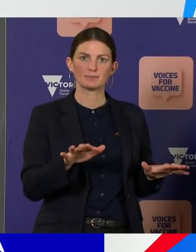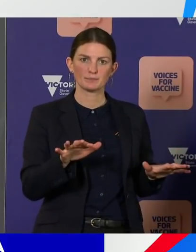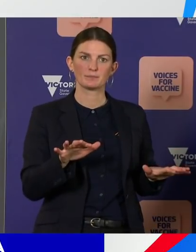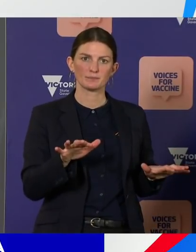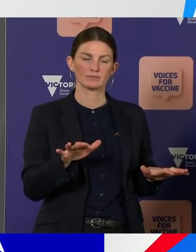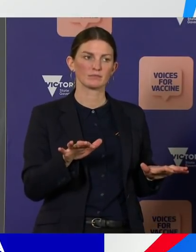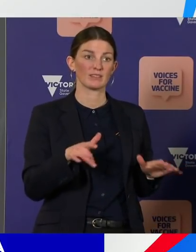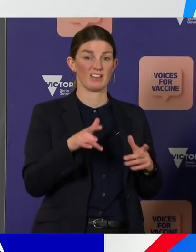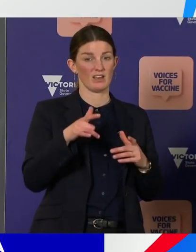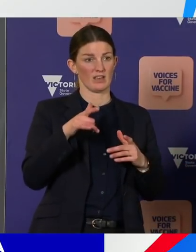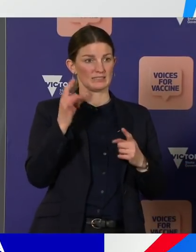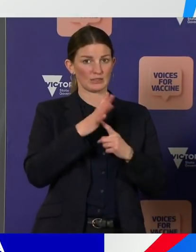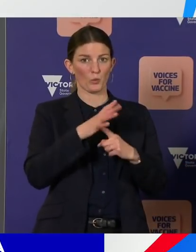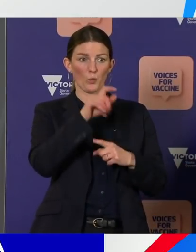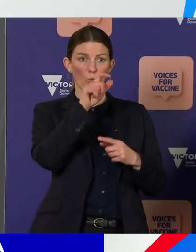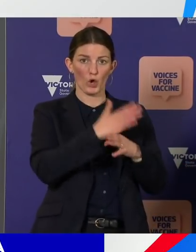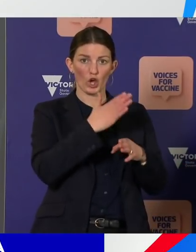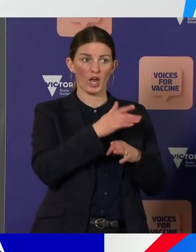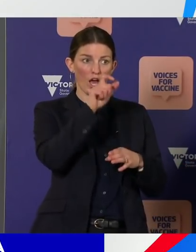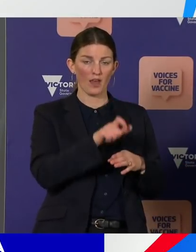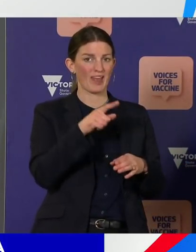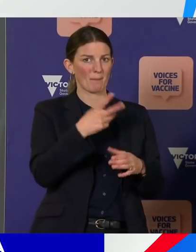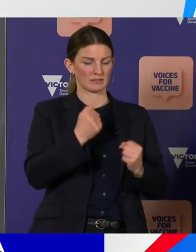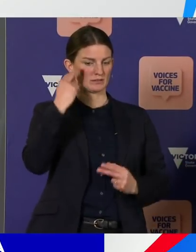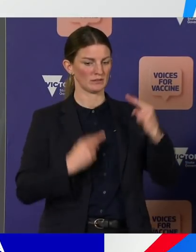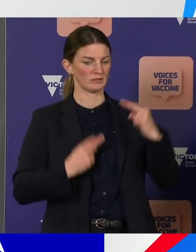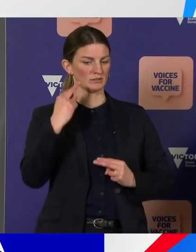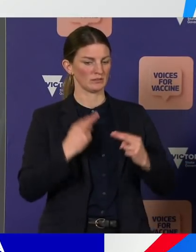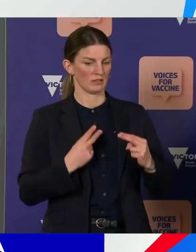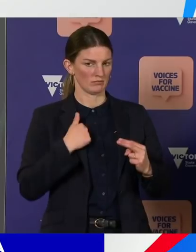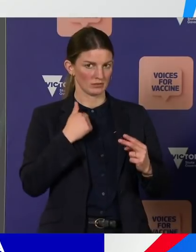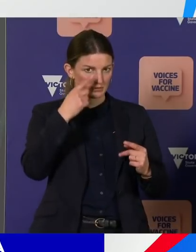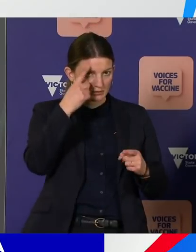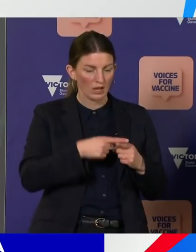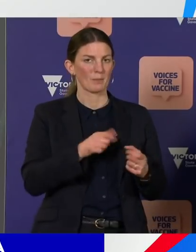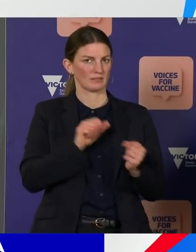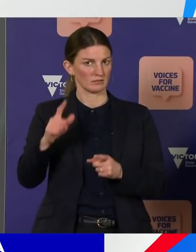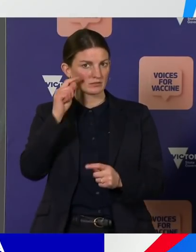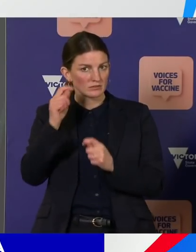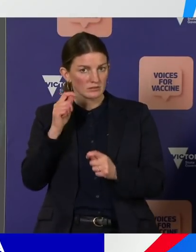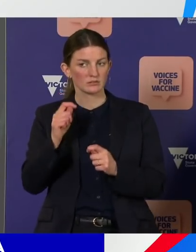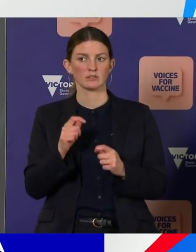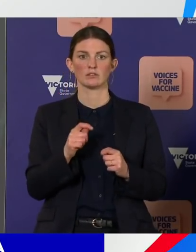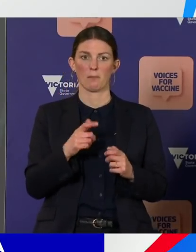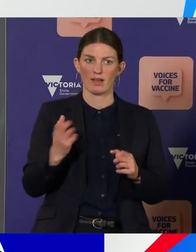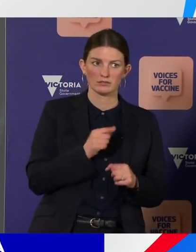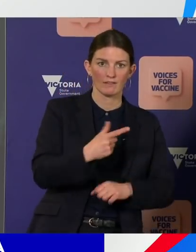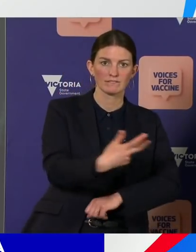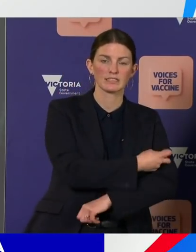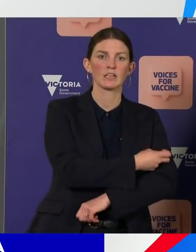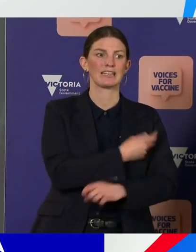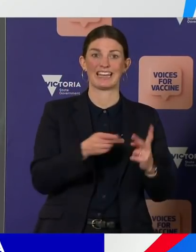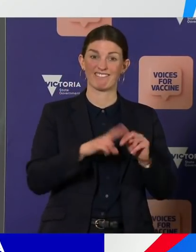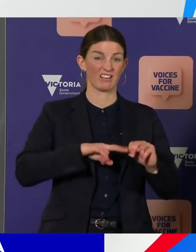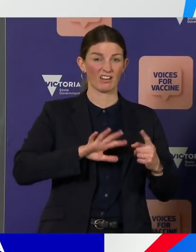essential workers aren't on top of their symptoms, are not out getting vaccinated and are not testing regularly, that presents a significant risk in terms of onward